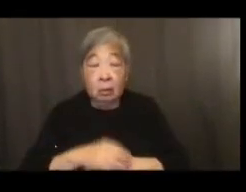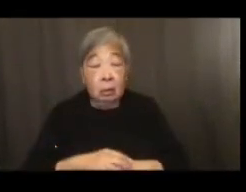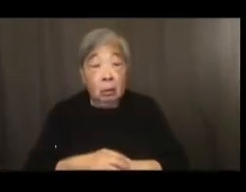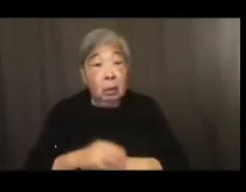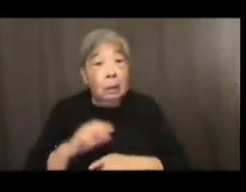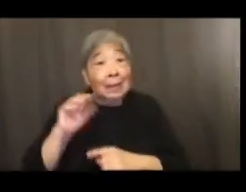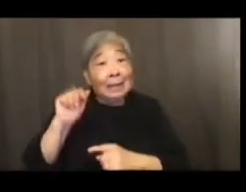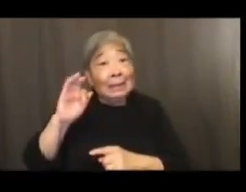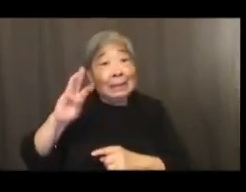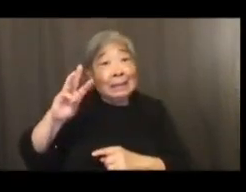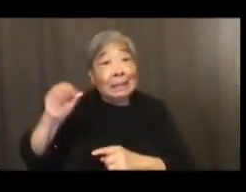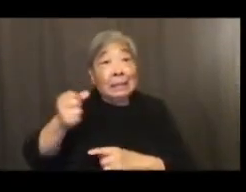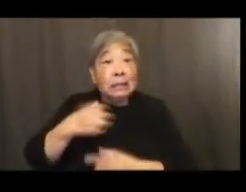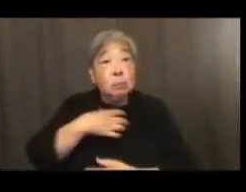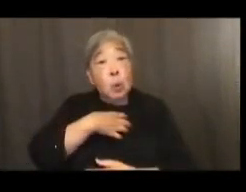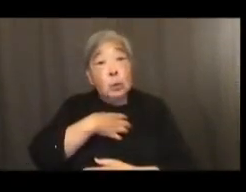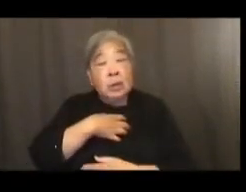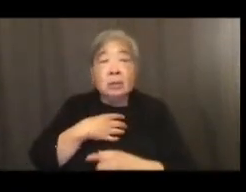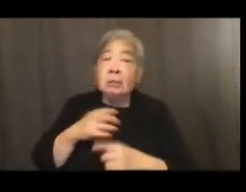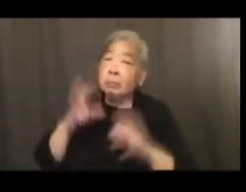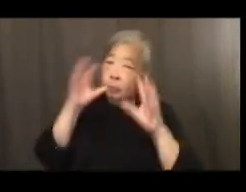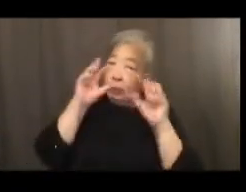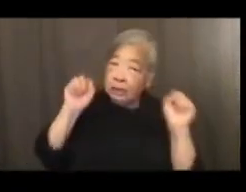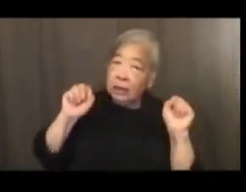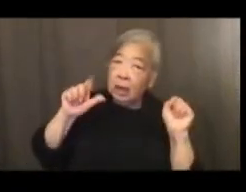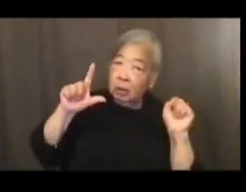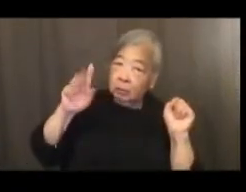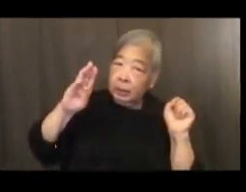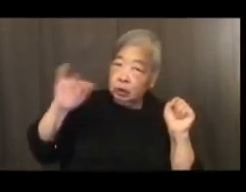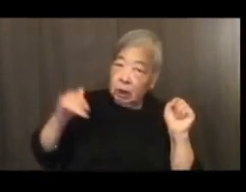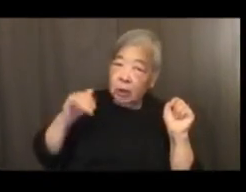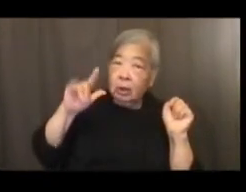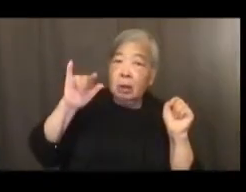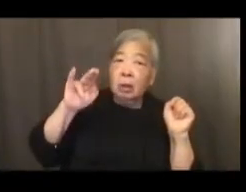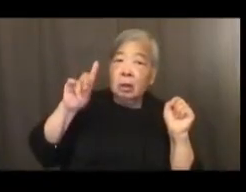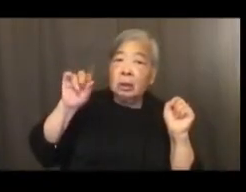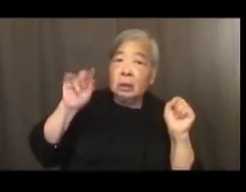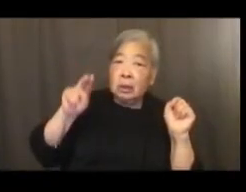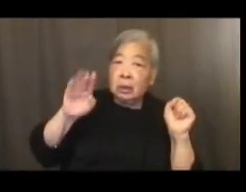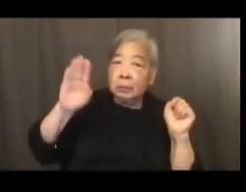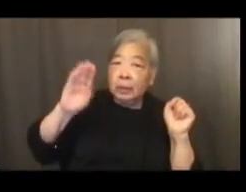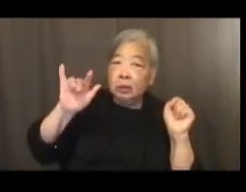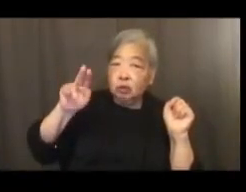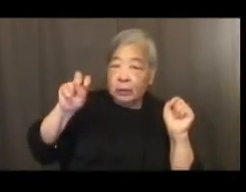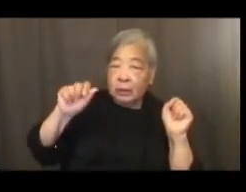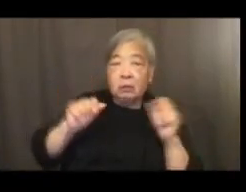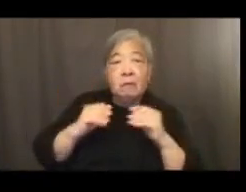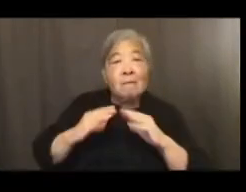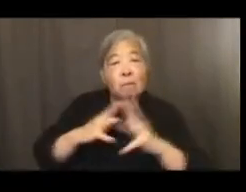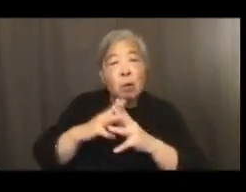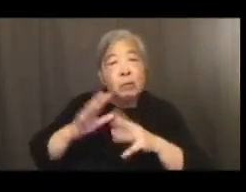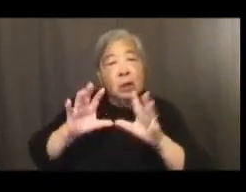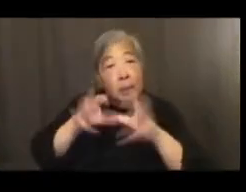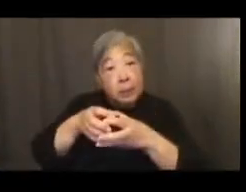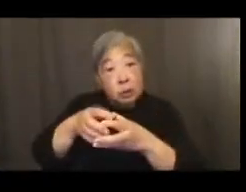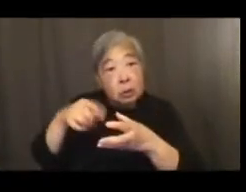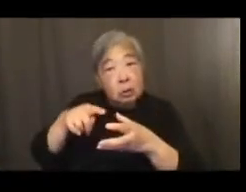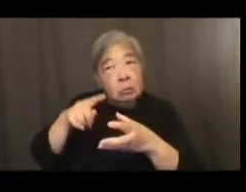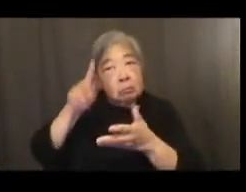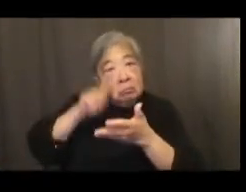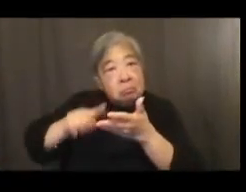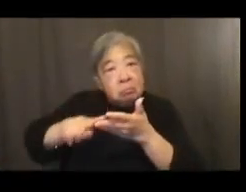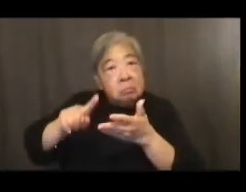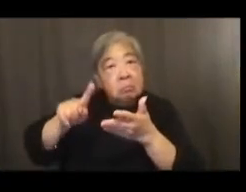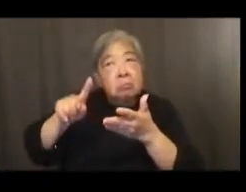protests, President Lyndon Johnson formed the bipartisan Kerner Commission, which concluded that the underlying cause was